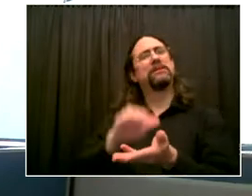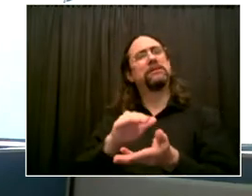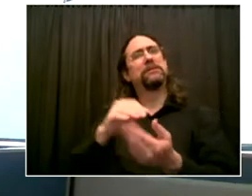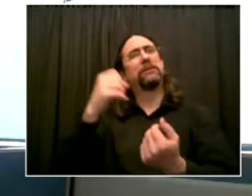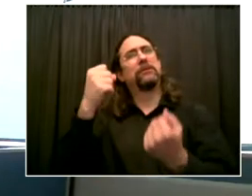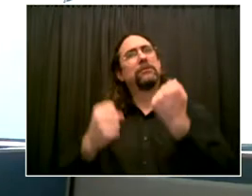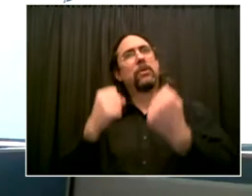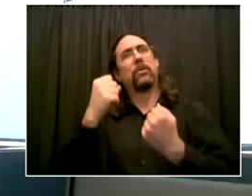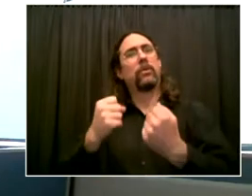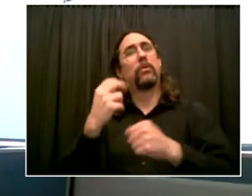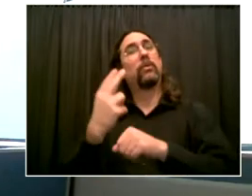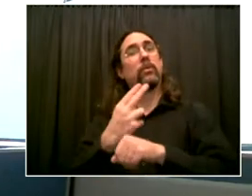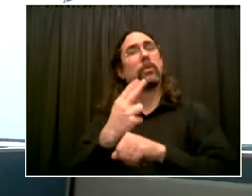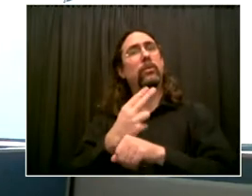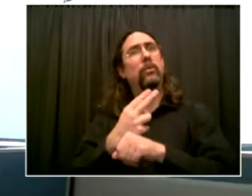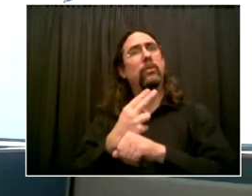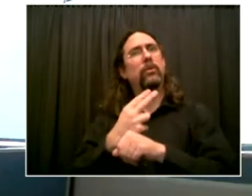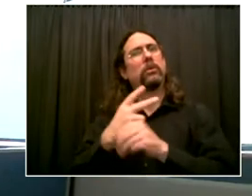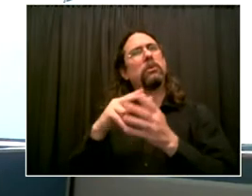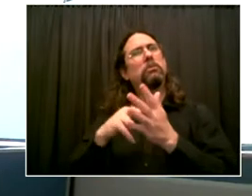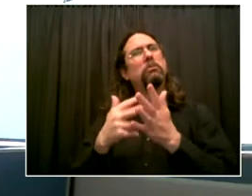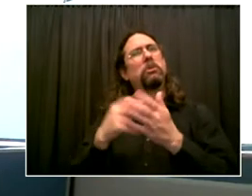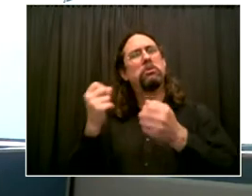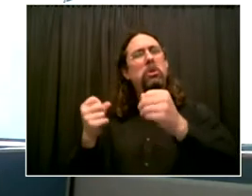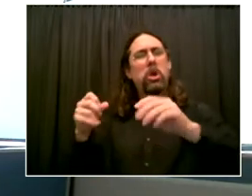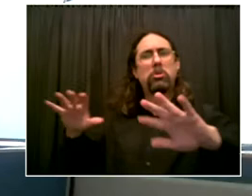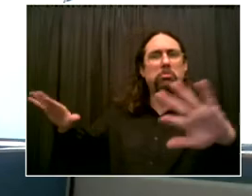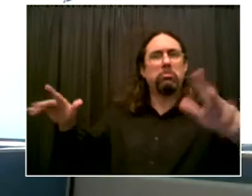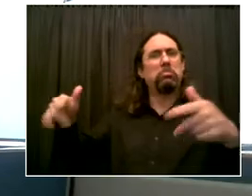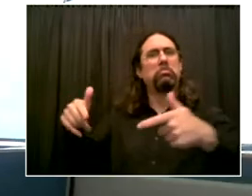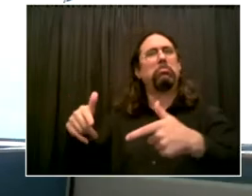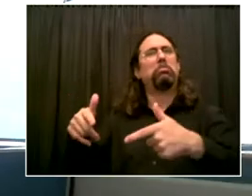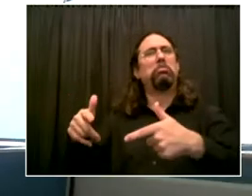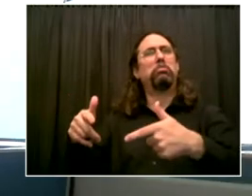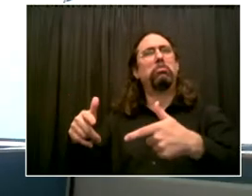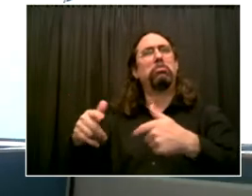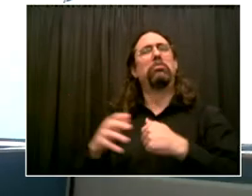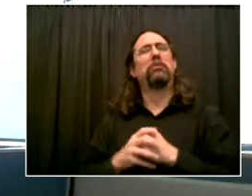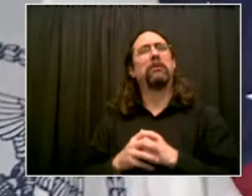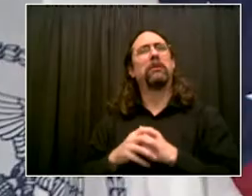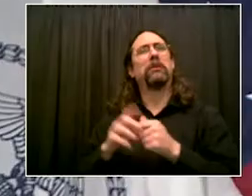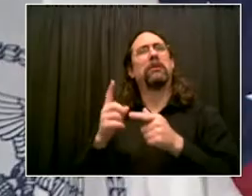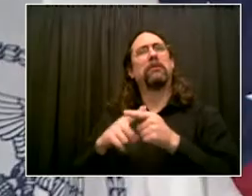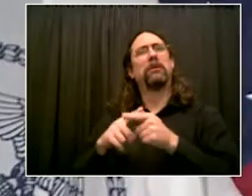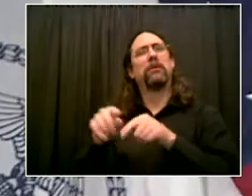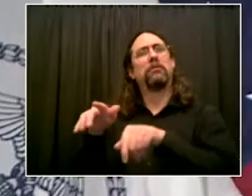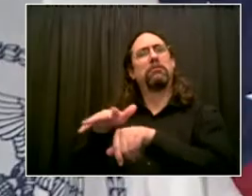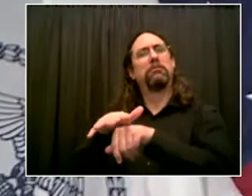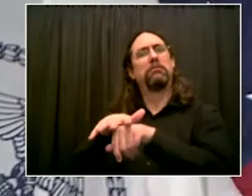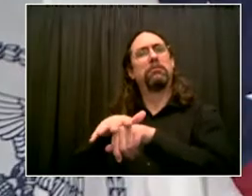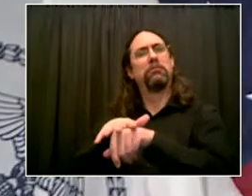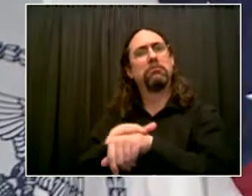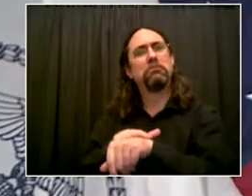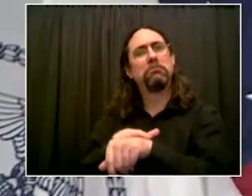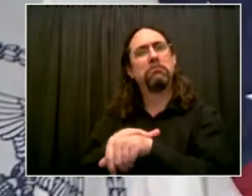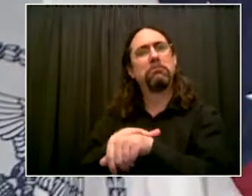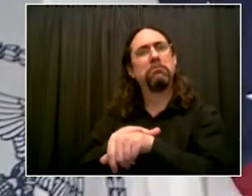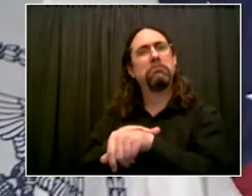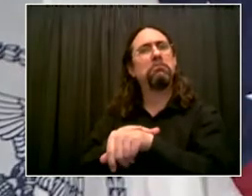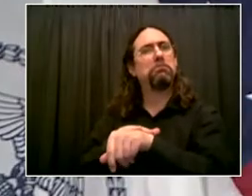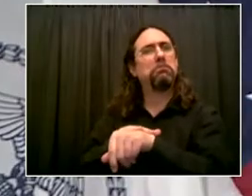Gothels and Bayonne Bridge. Thank you very much. Very clear answer. And you're a good bicyclist too. All right.